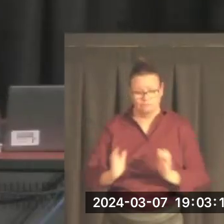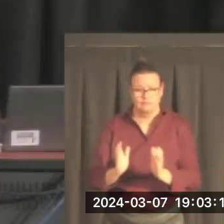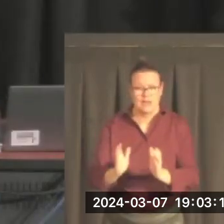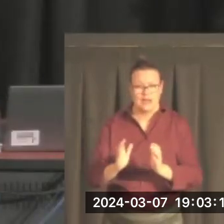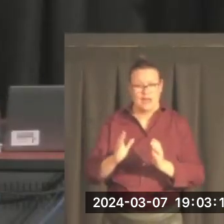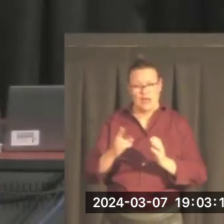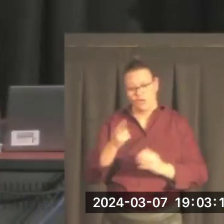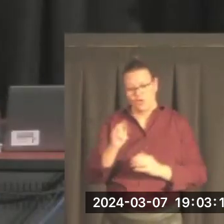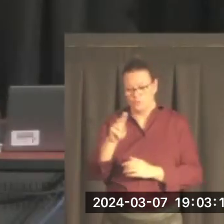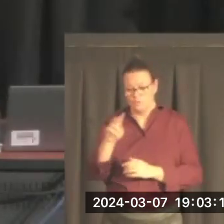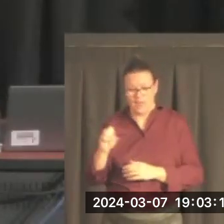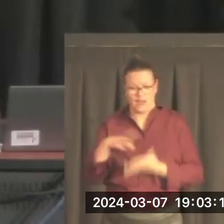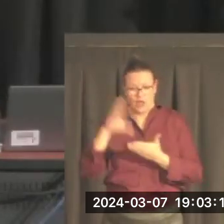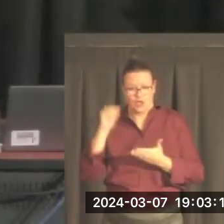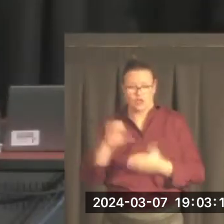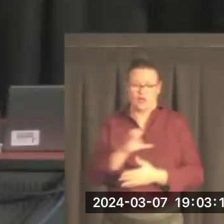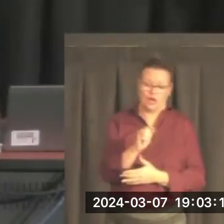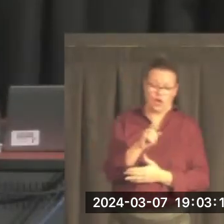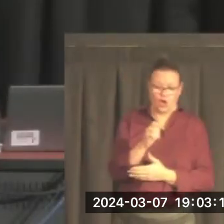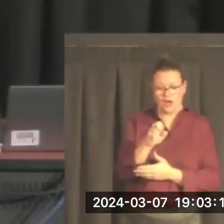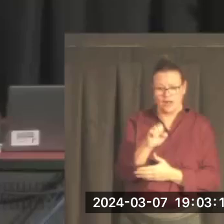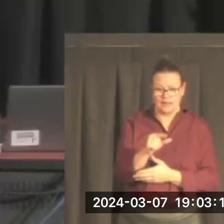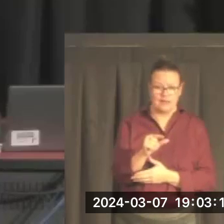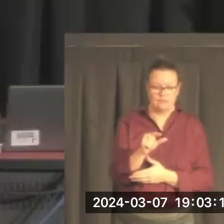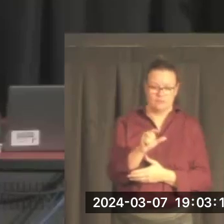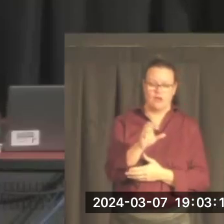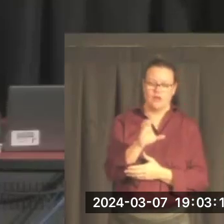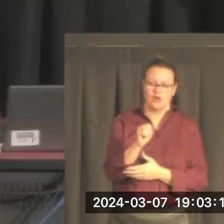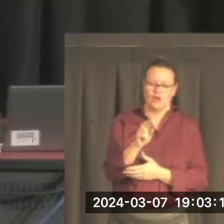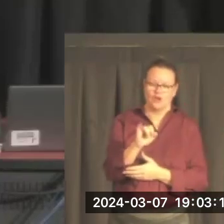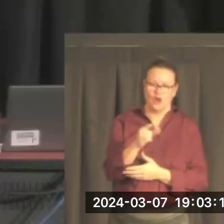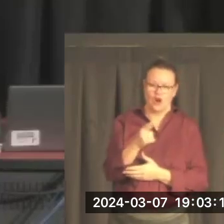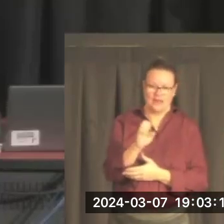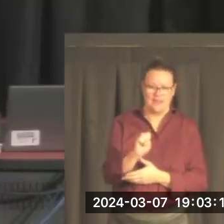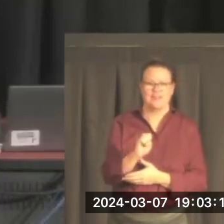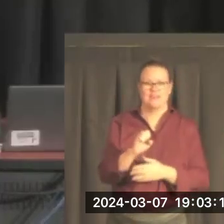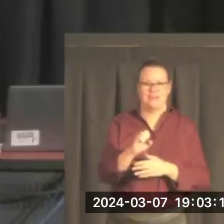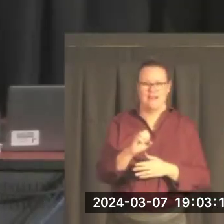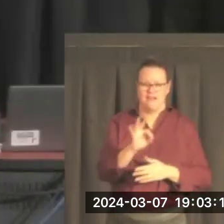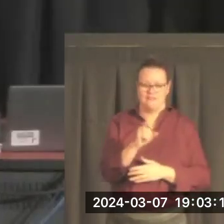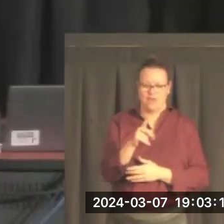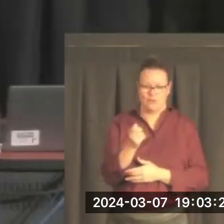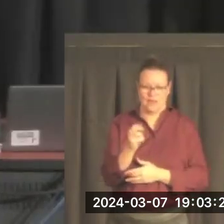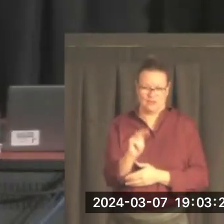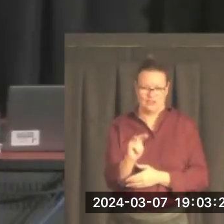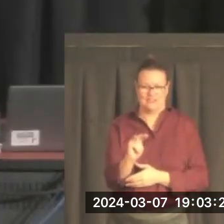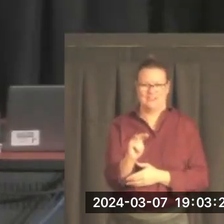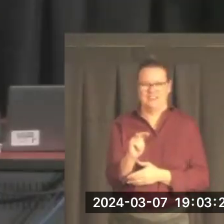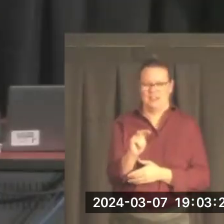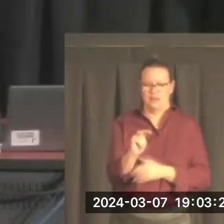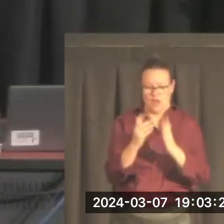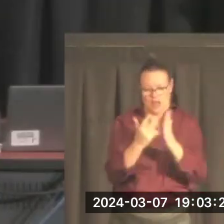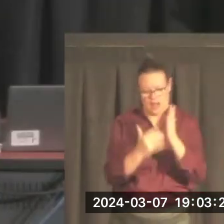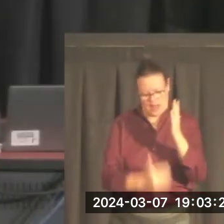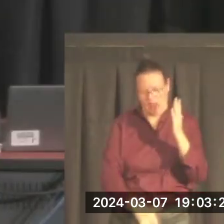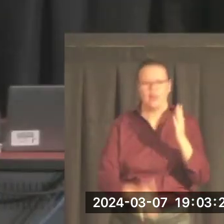of the Year by the Carnegie Foundation, the Governor's Humanities Award. That is not the full list, but I trust you